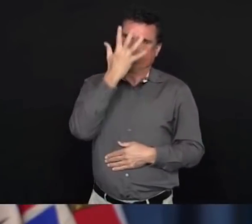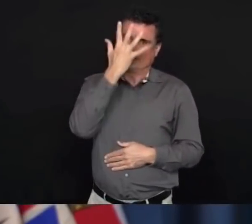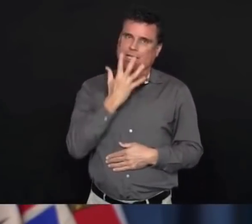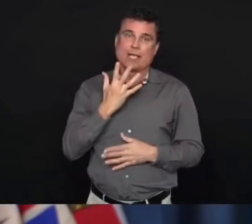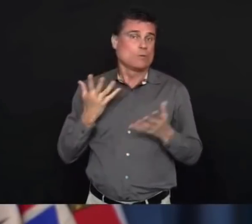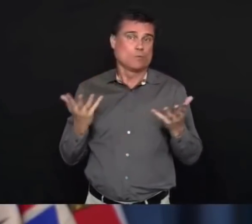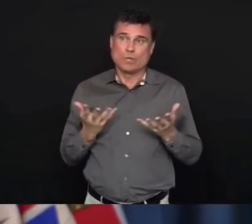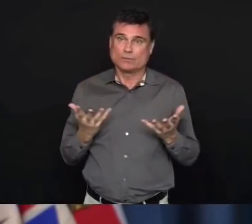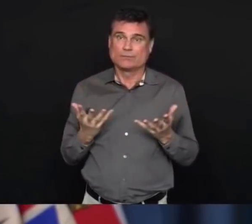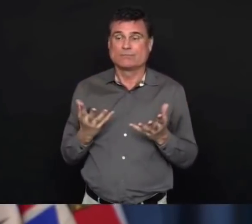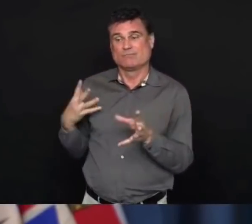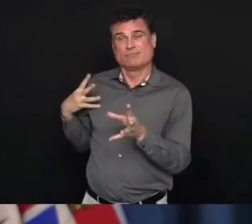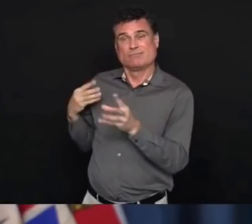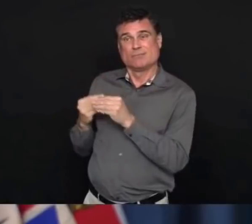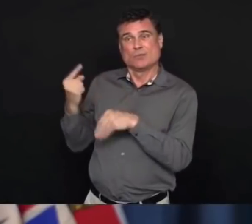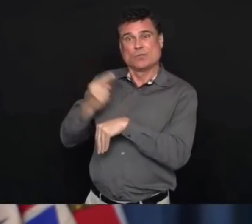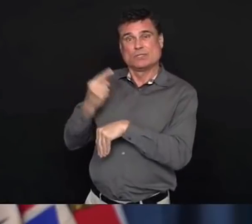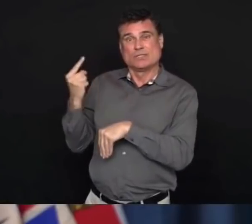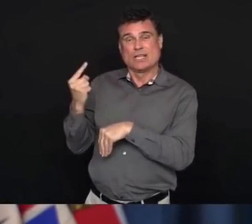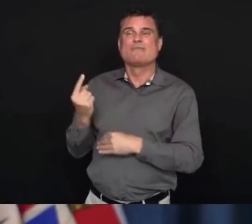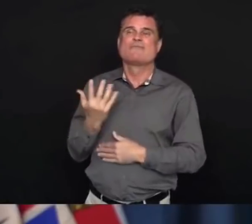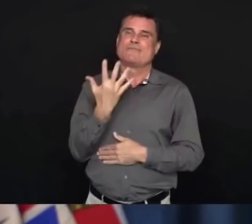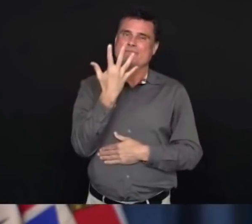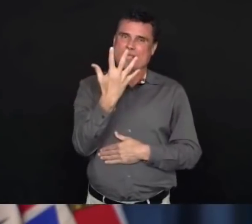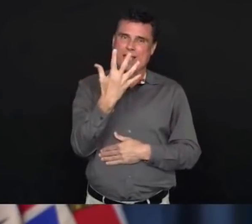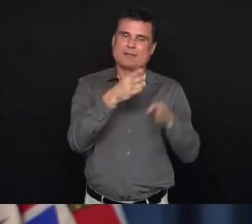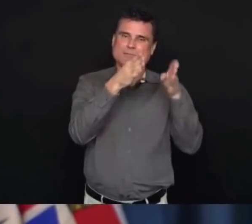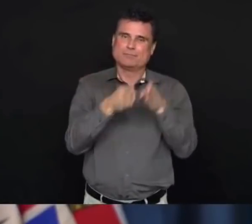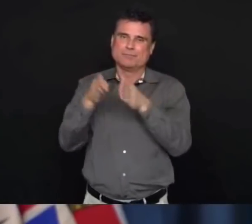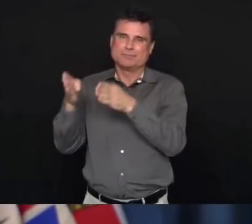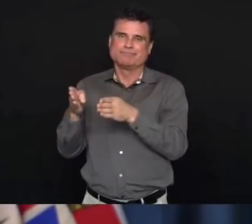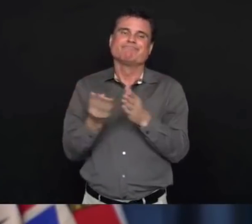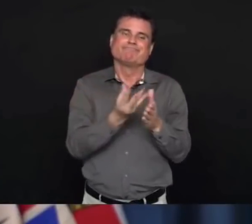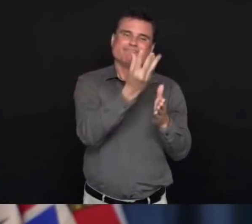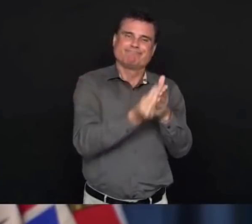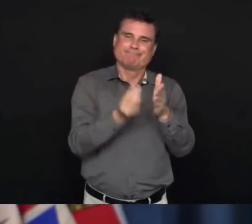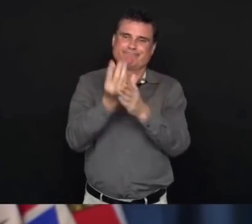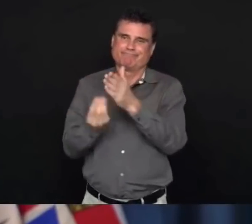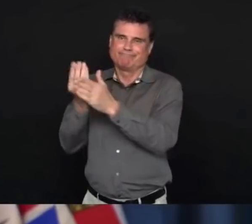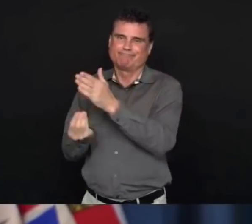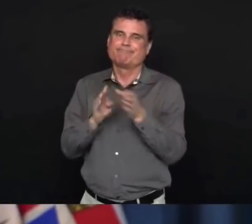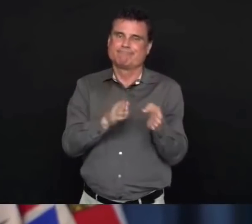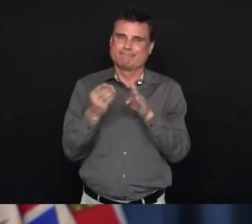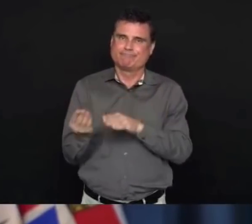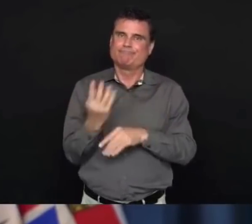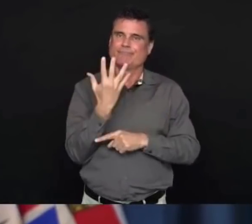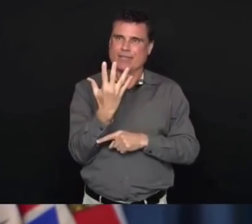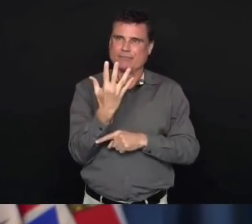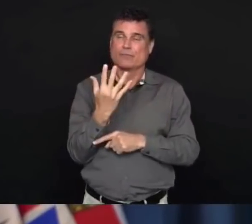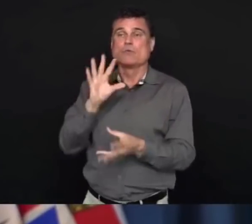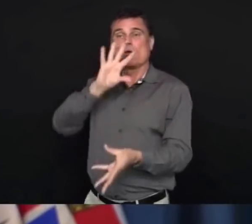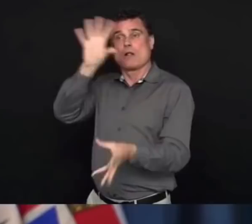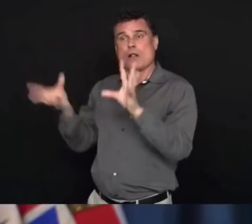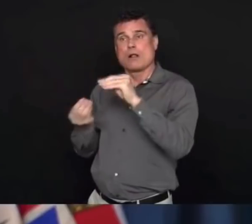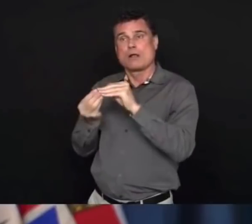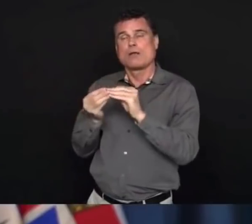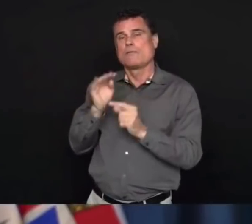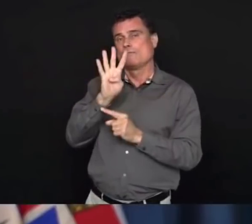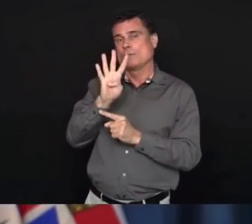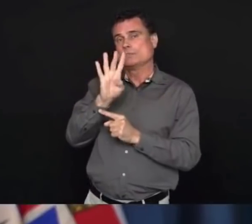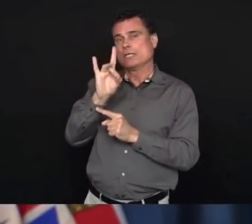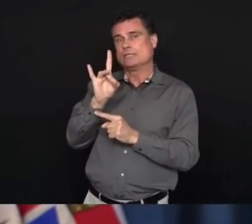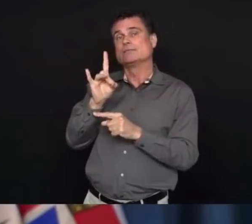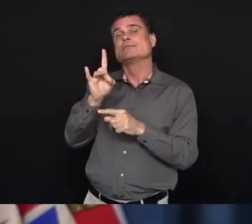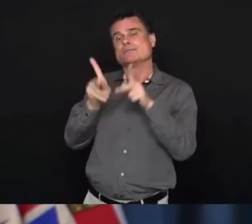us up to a total of 48 people who have passed away in British Columbia from COVID-19. And unfortunately, it continues